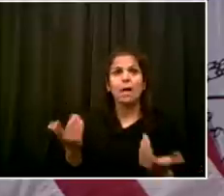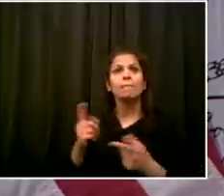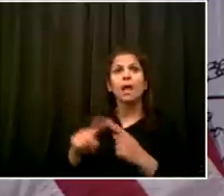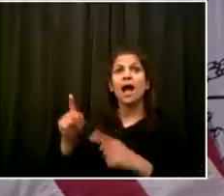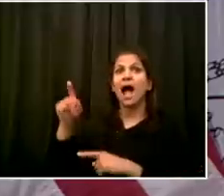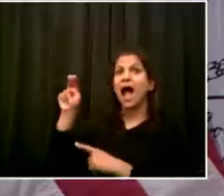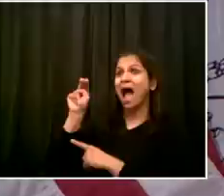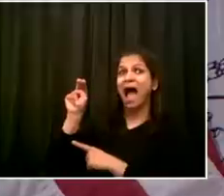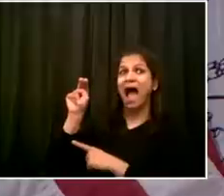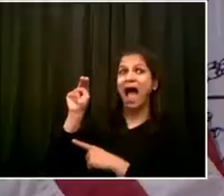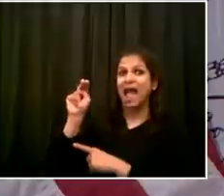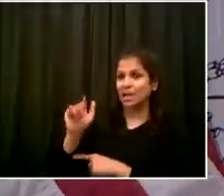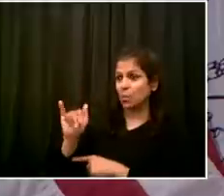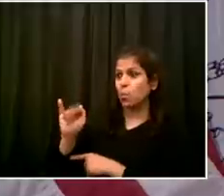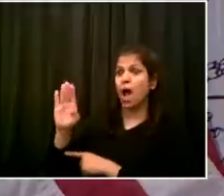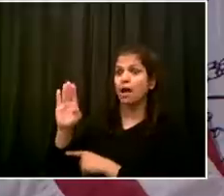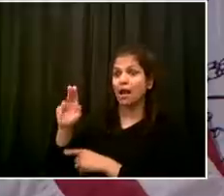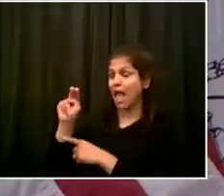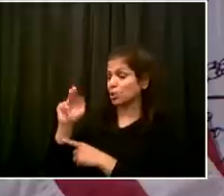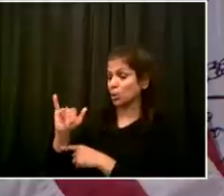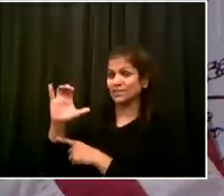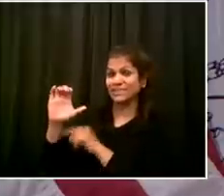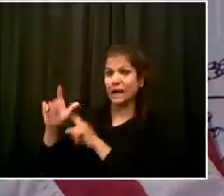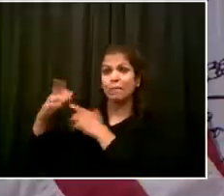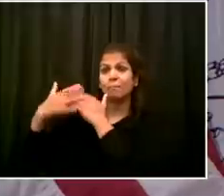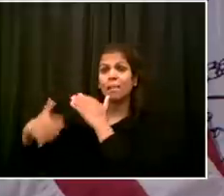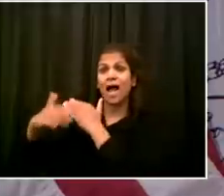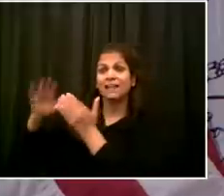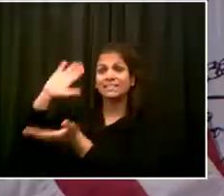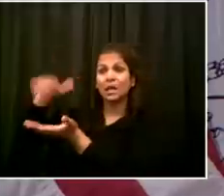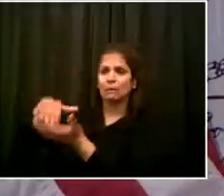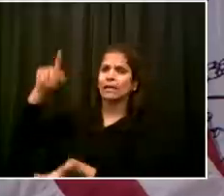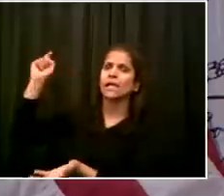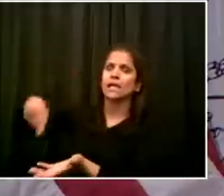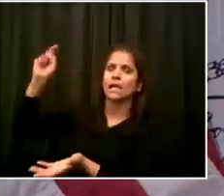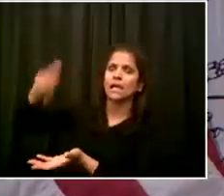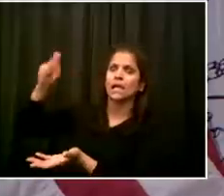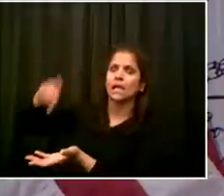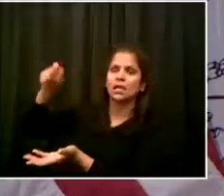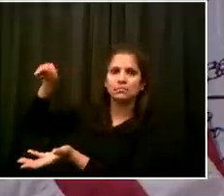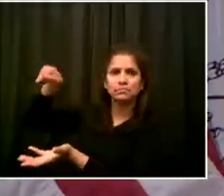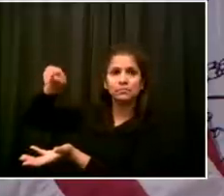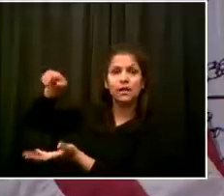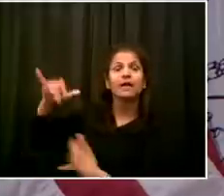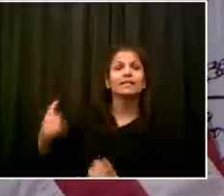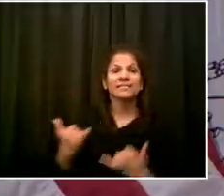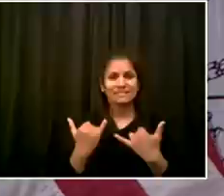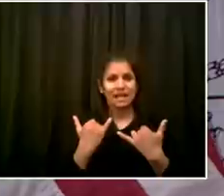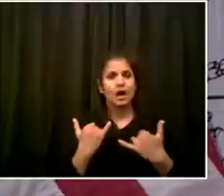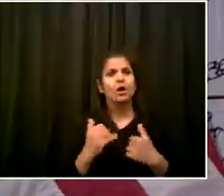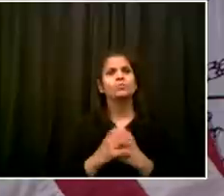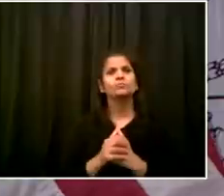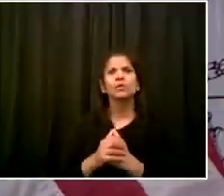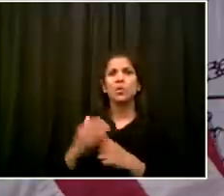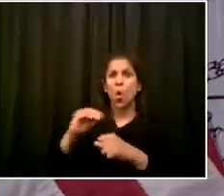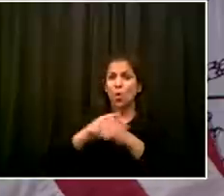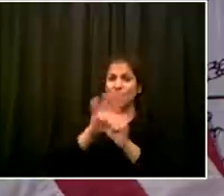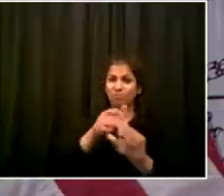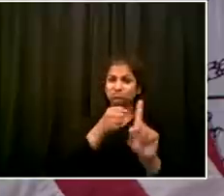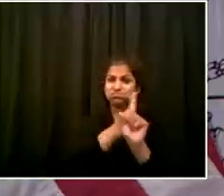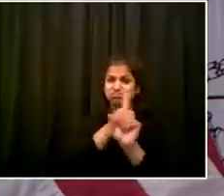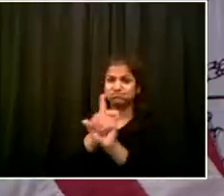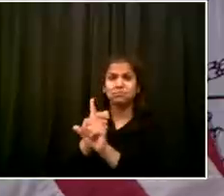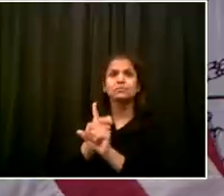But this crisis has shown us something we've never seen before, because the very foundation of the blood supply was corporate blood